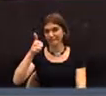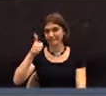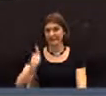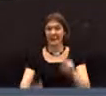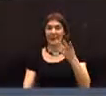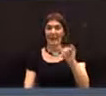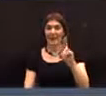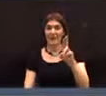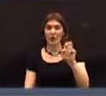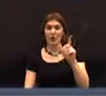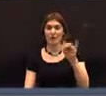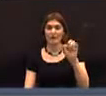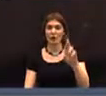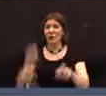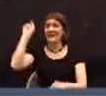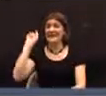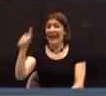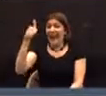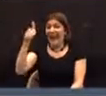Kathy Erfer. Yay.